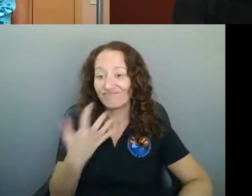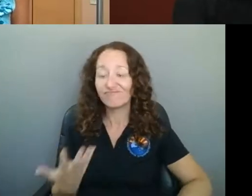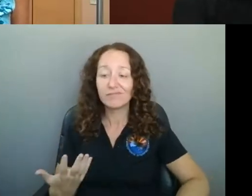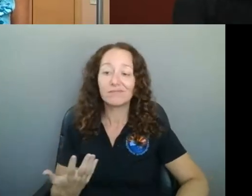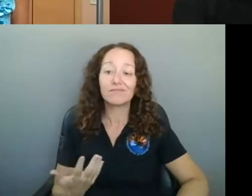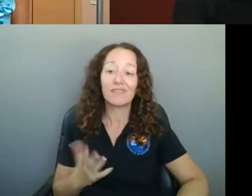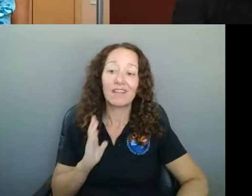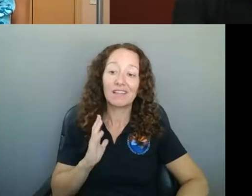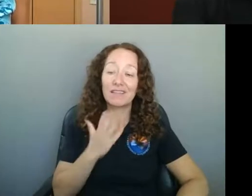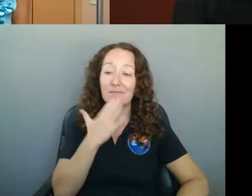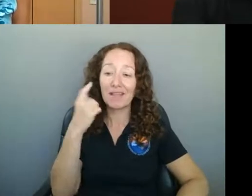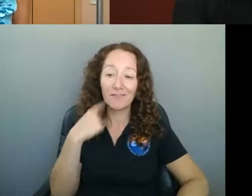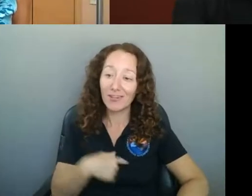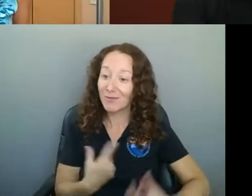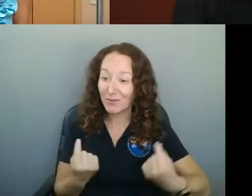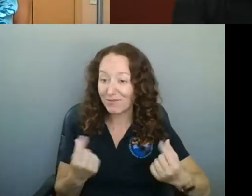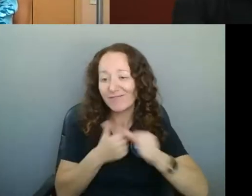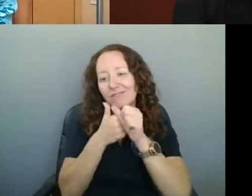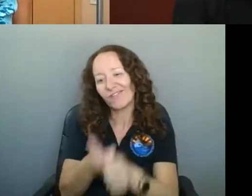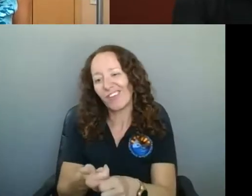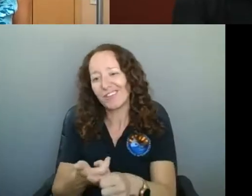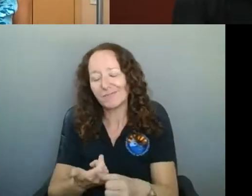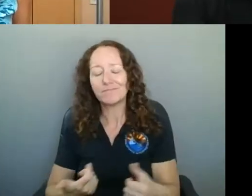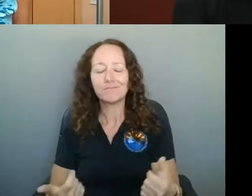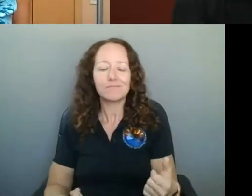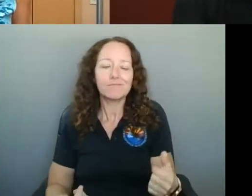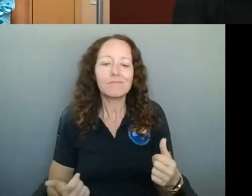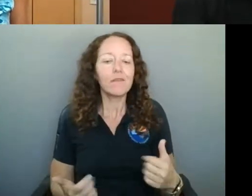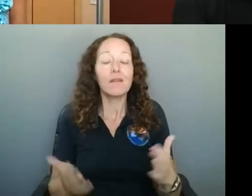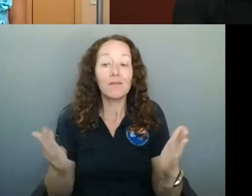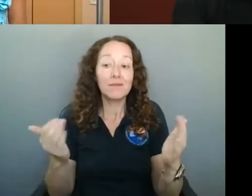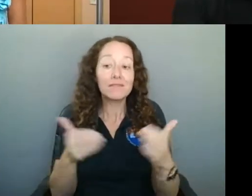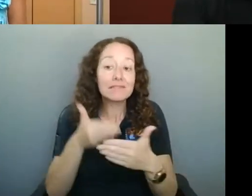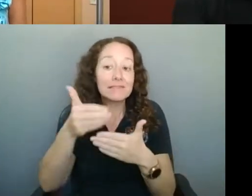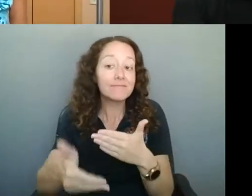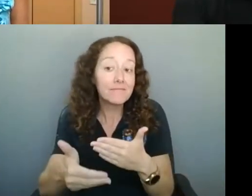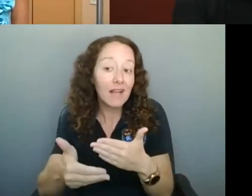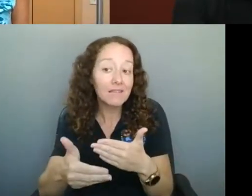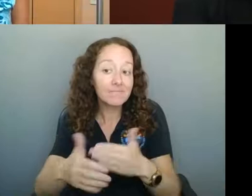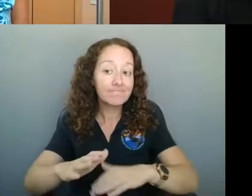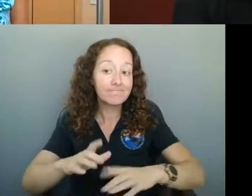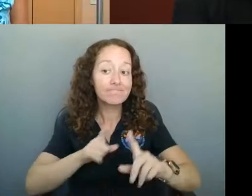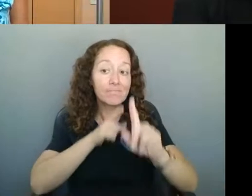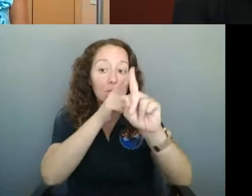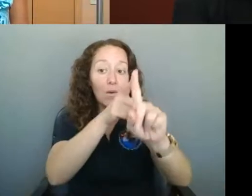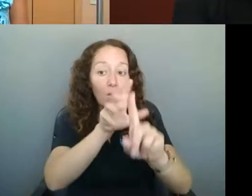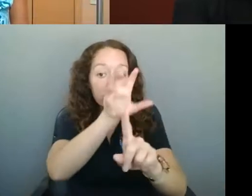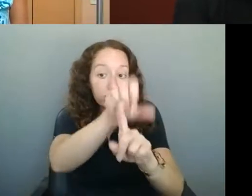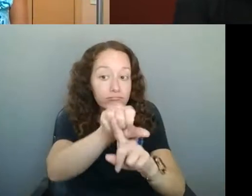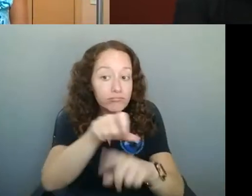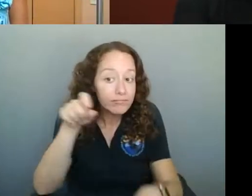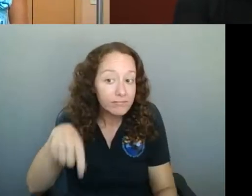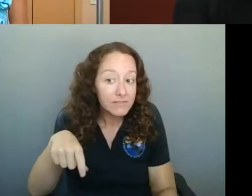interest to follow the parameters. The next step and the next metric that we would have to meet is that